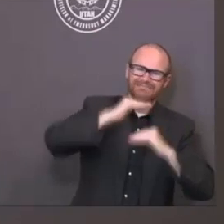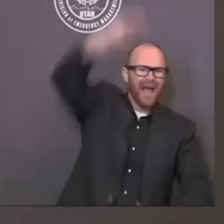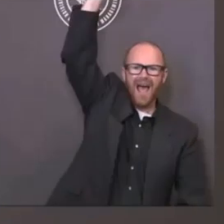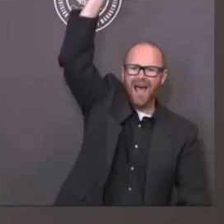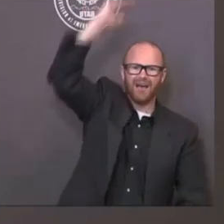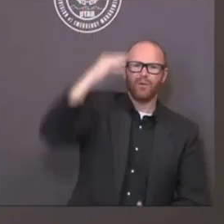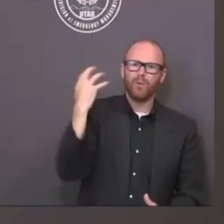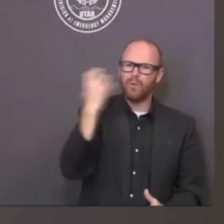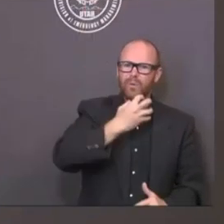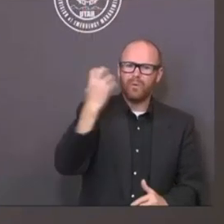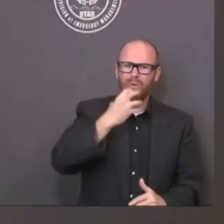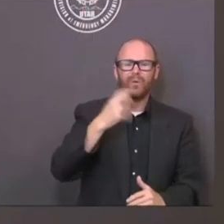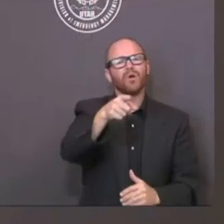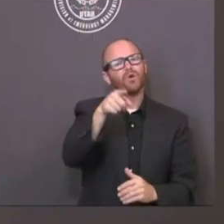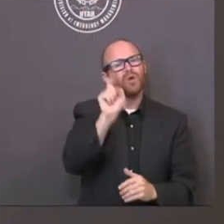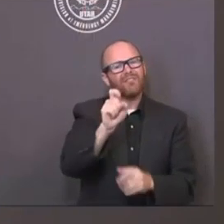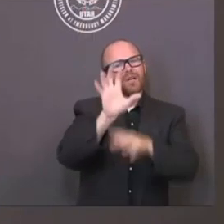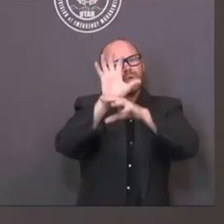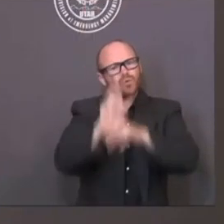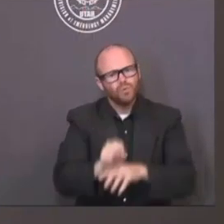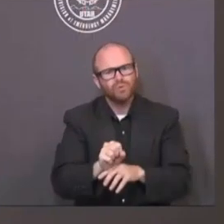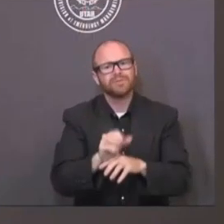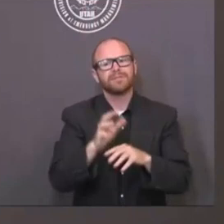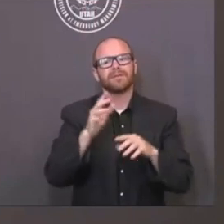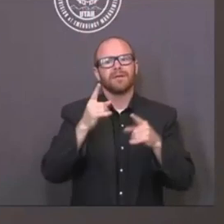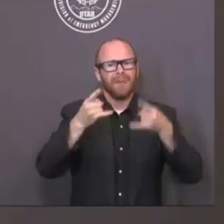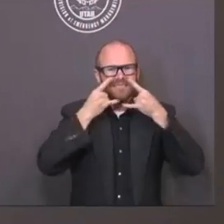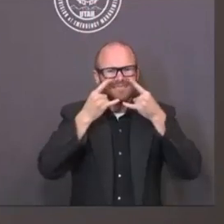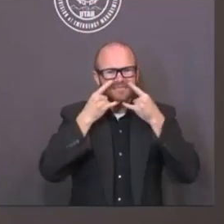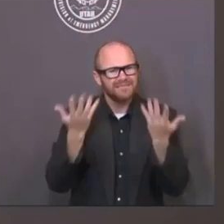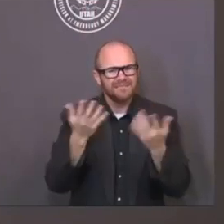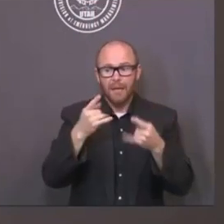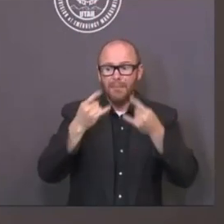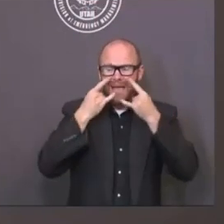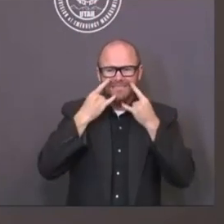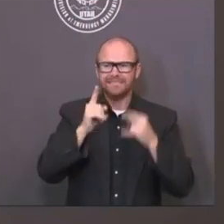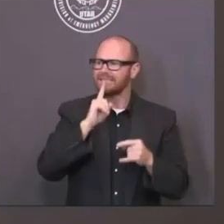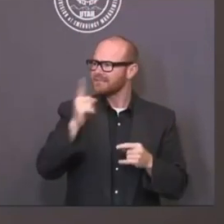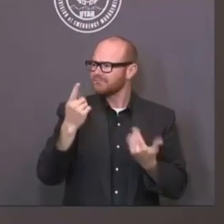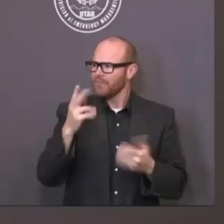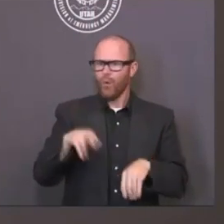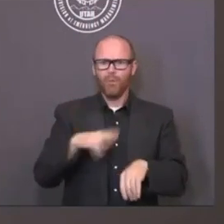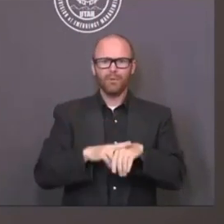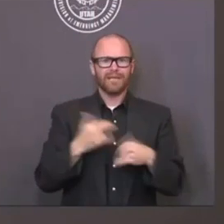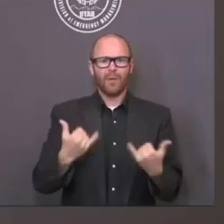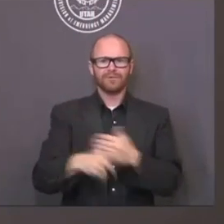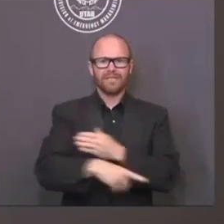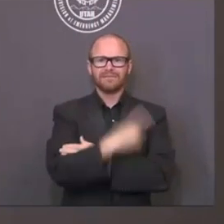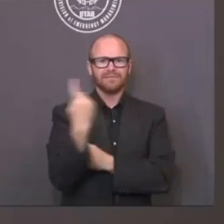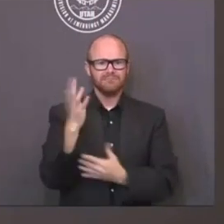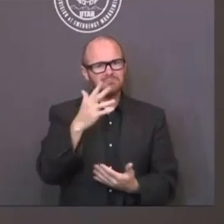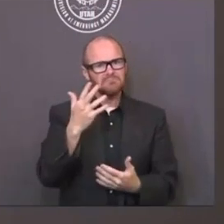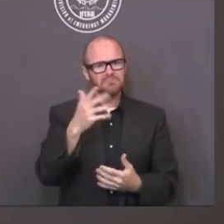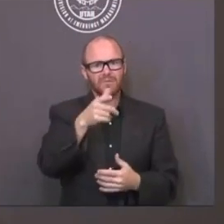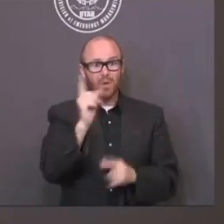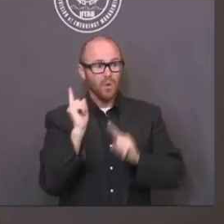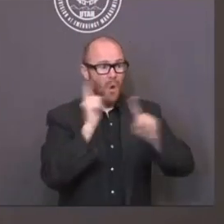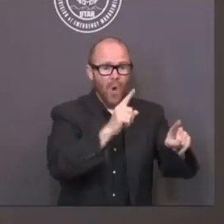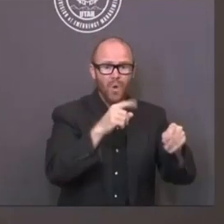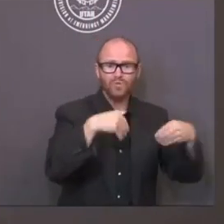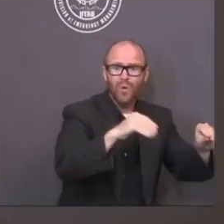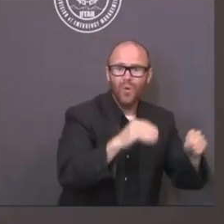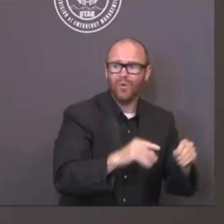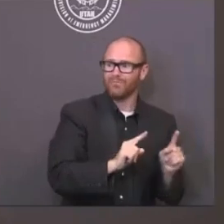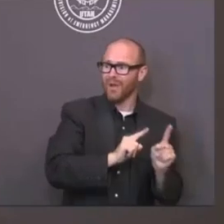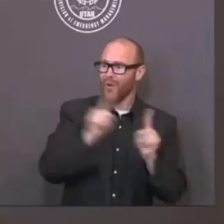life, wearing a mask when we, in fact, cannot social distance, and particularly when we're indoors. So that's what's informed me to